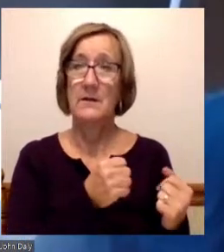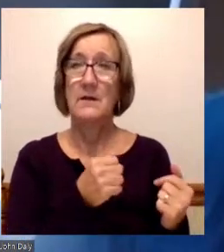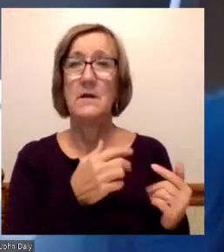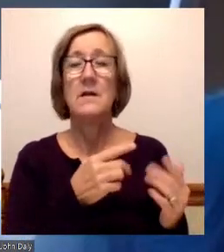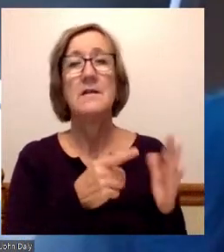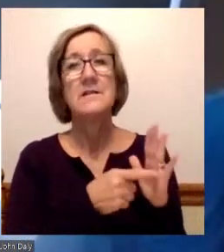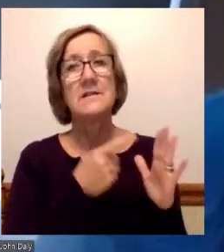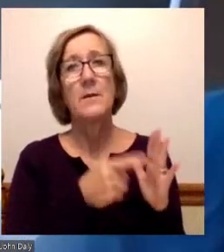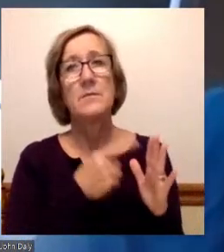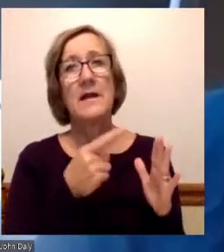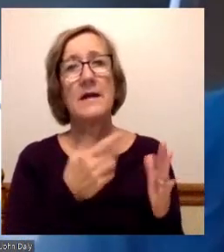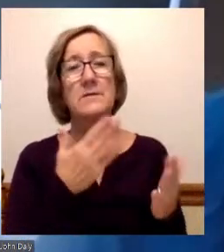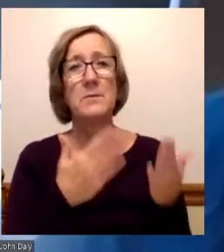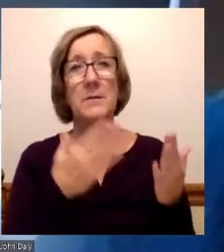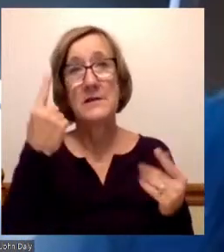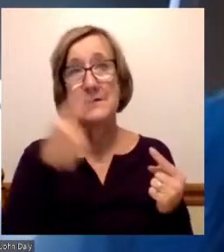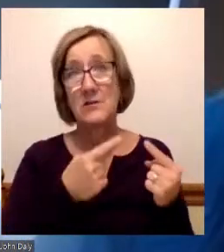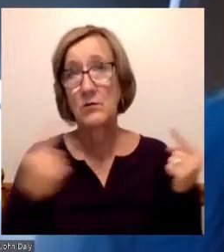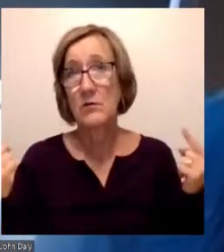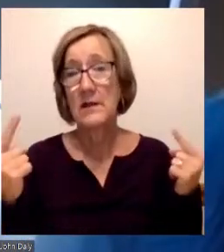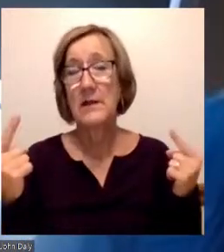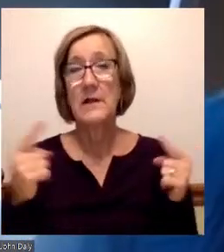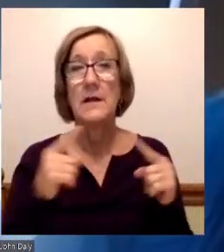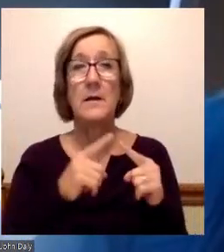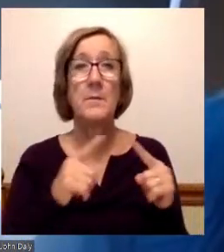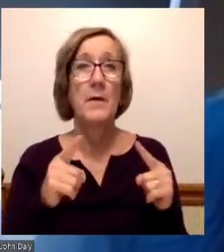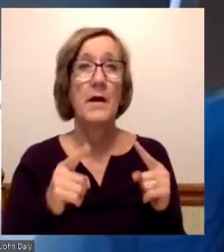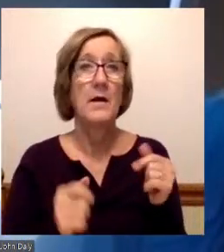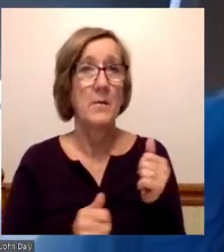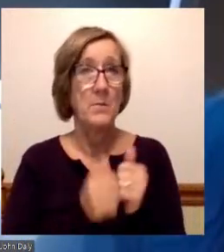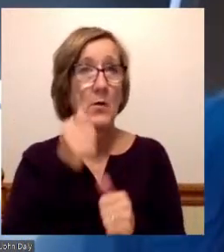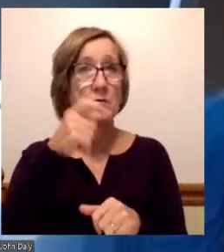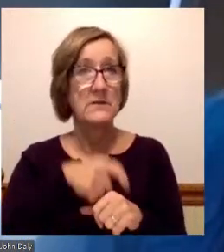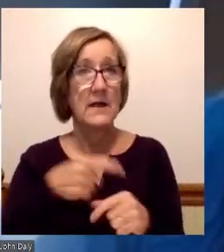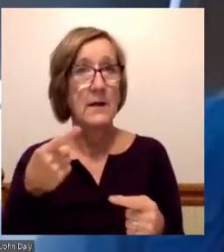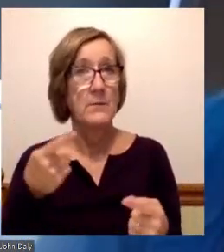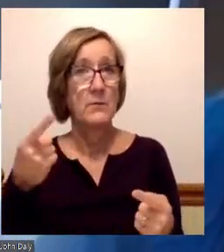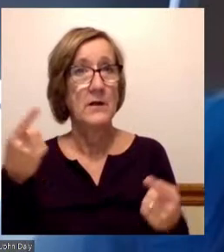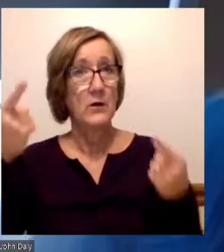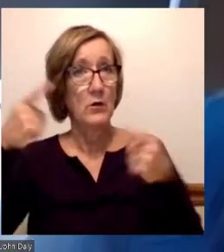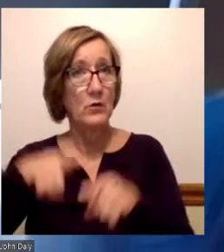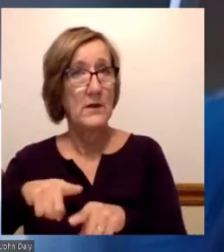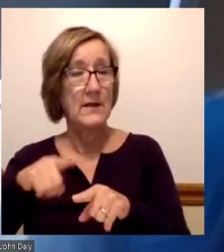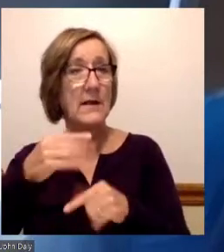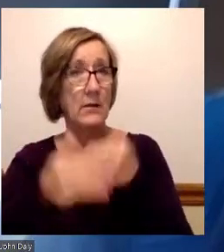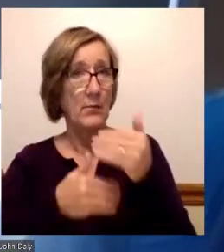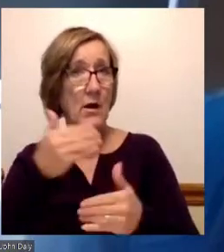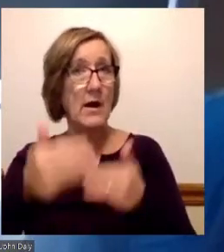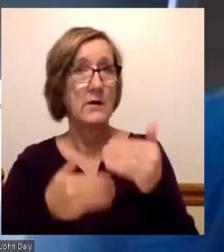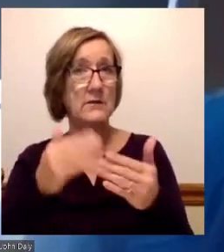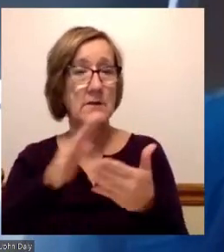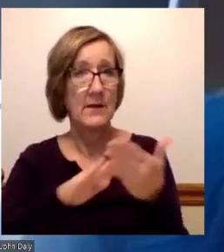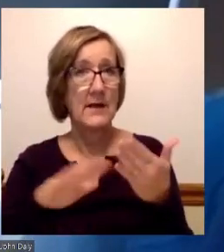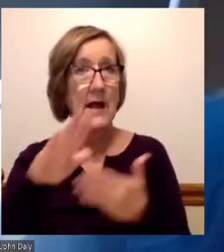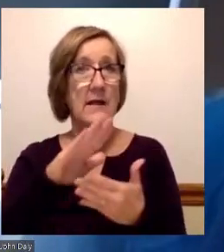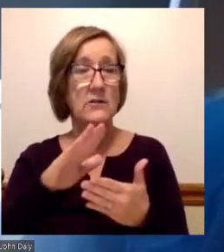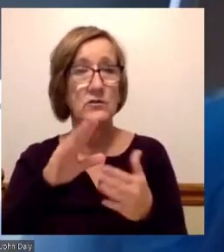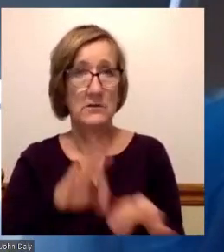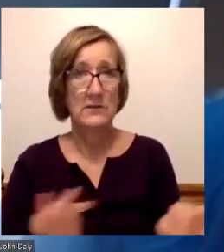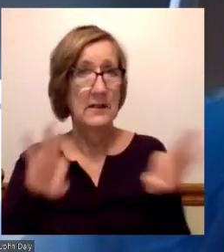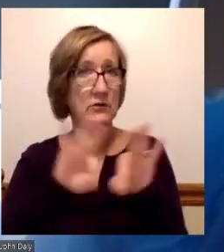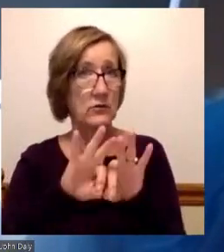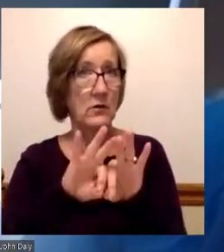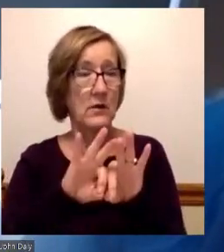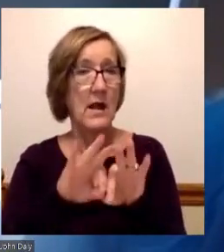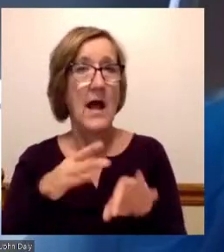sometimes we may disagree, we all do agree that the progress of the college is essential. So, I like the